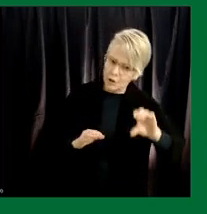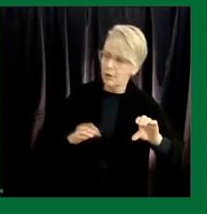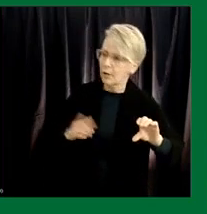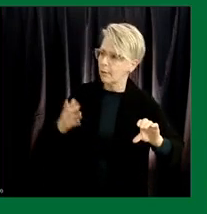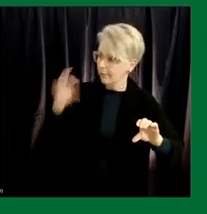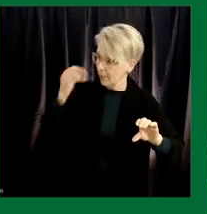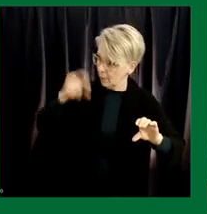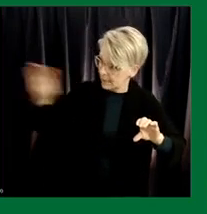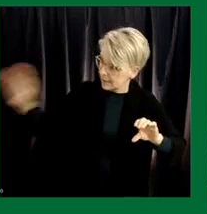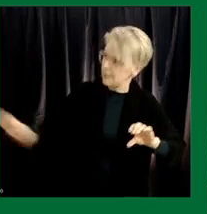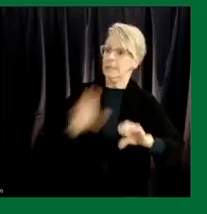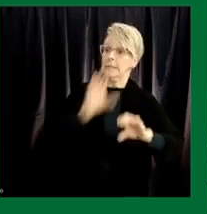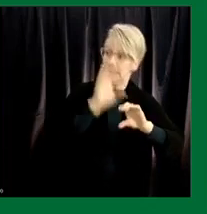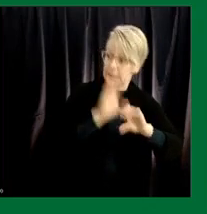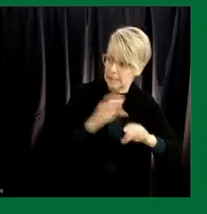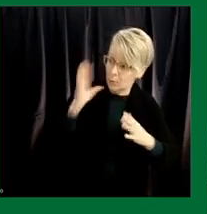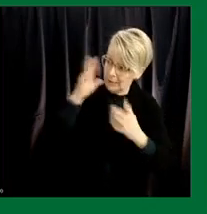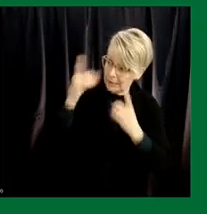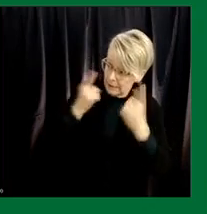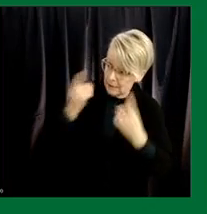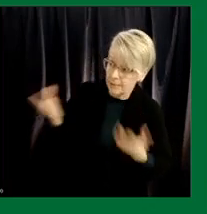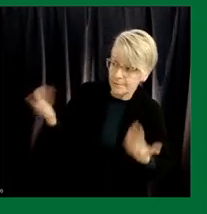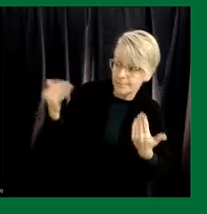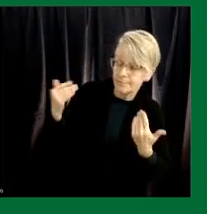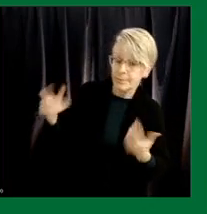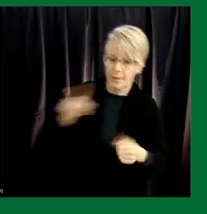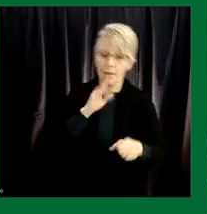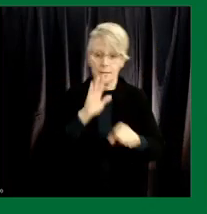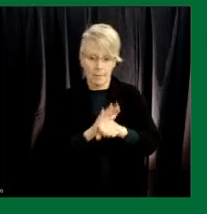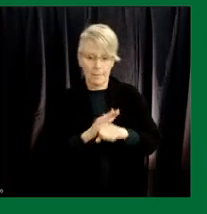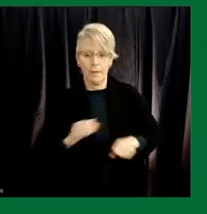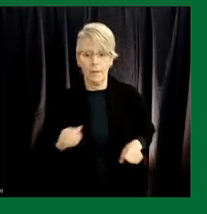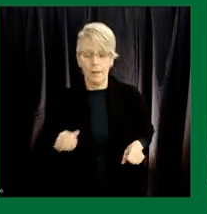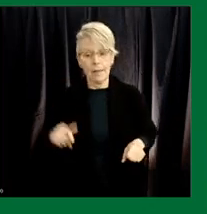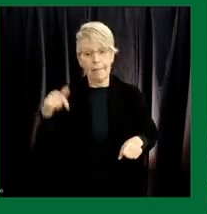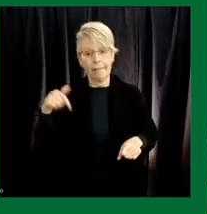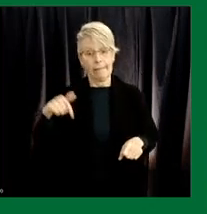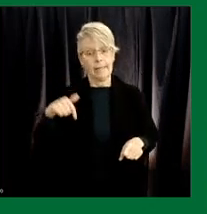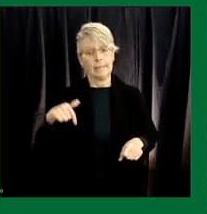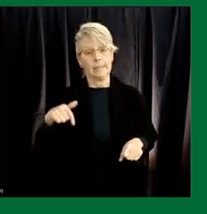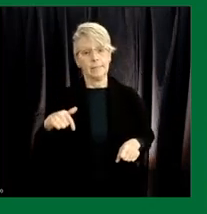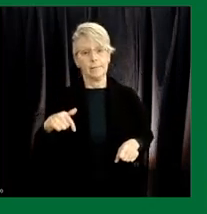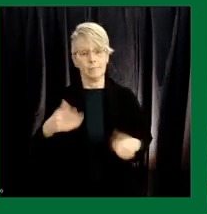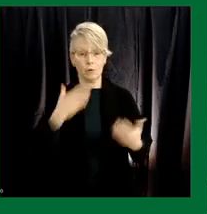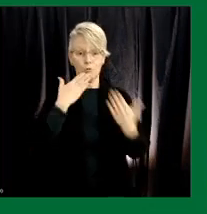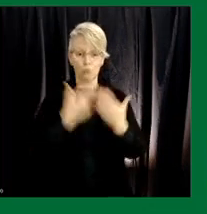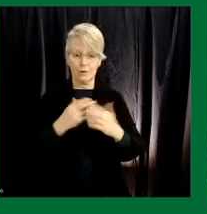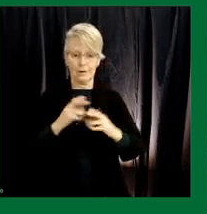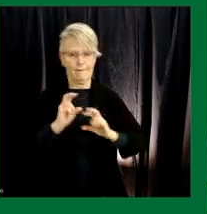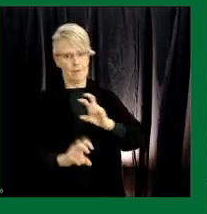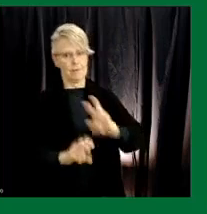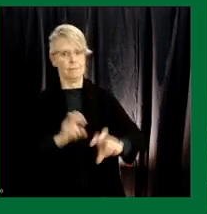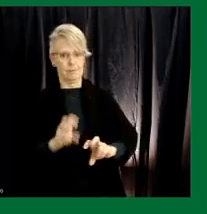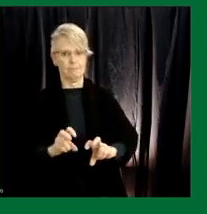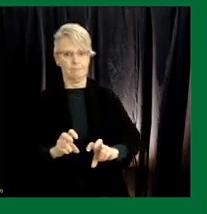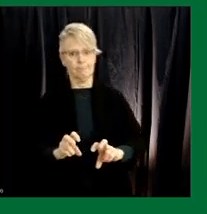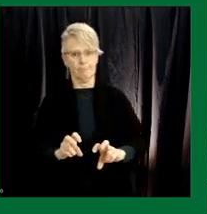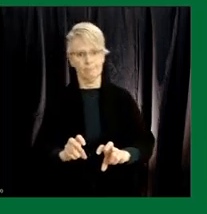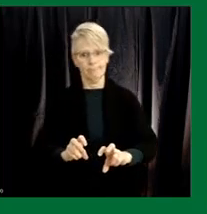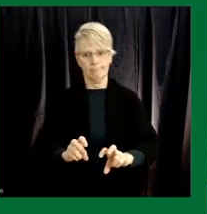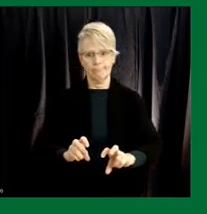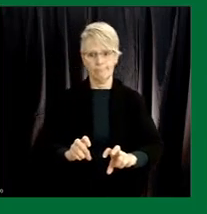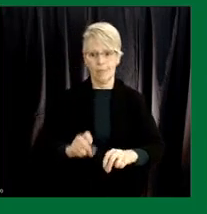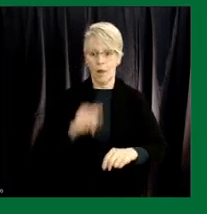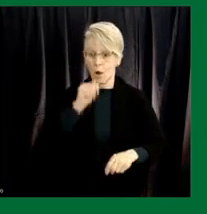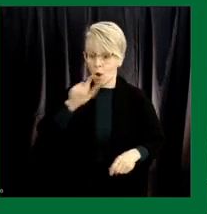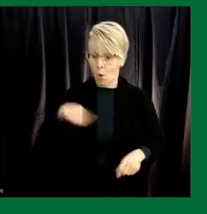ultimately uh consider their their commitment in due course this is a this is a good investment um on behalf of not just the people